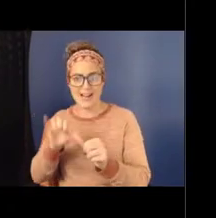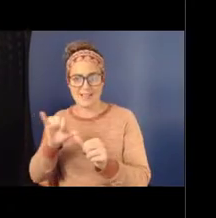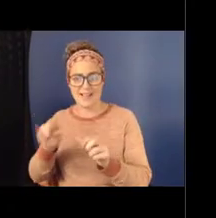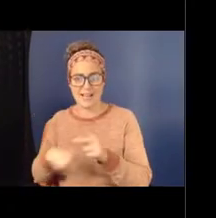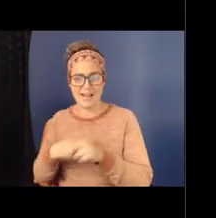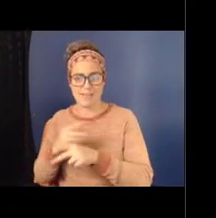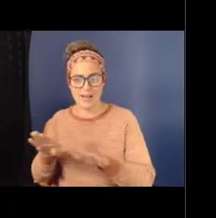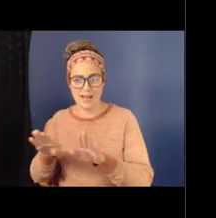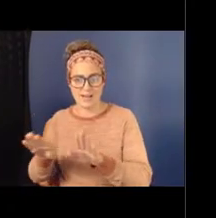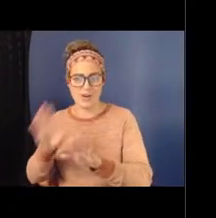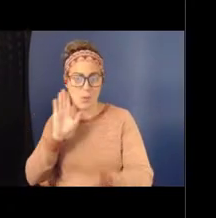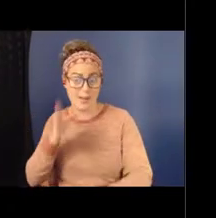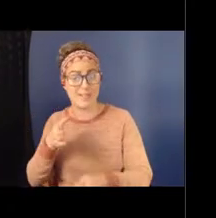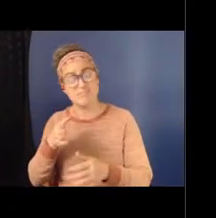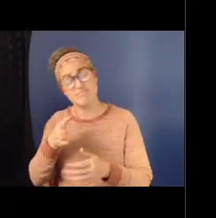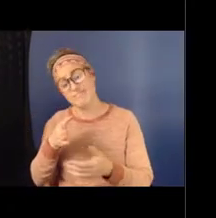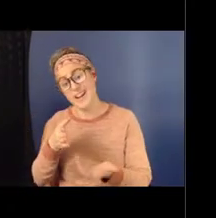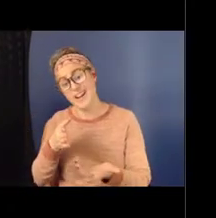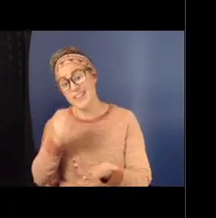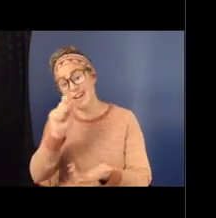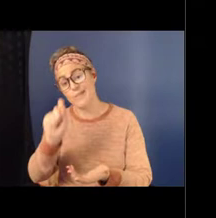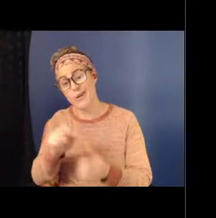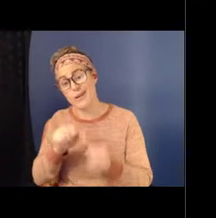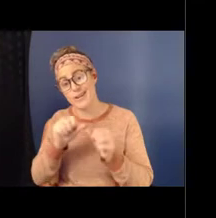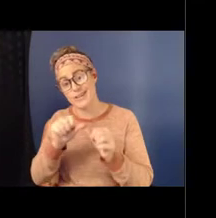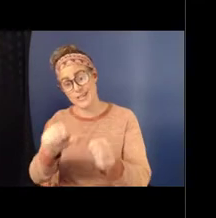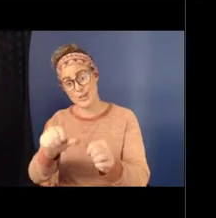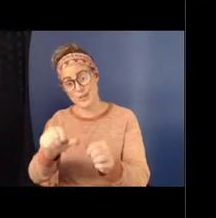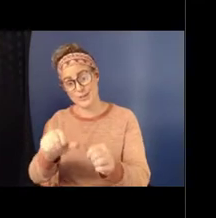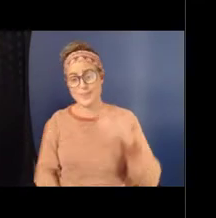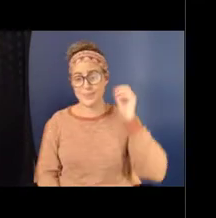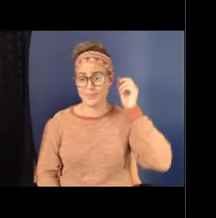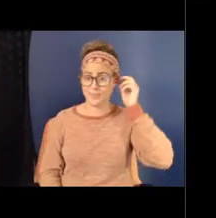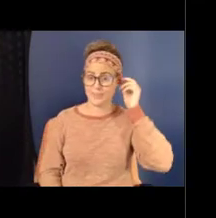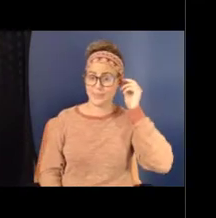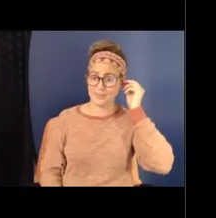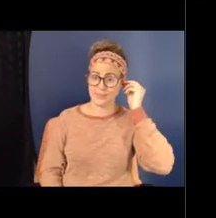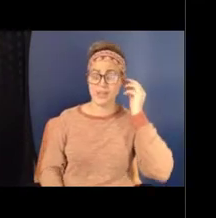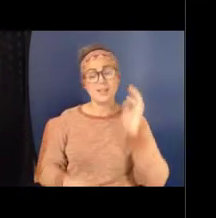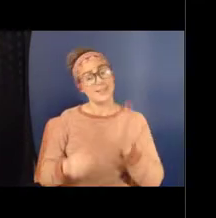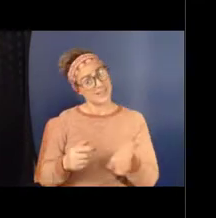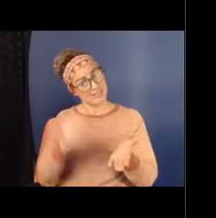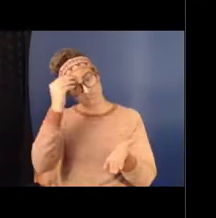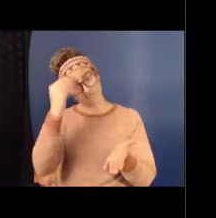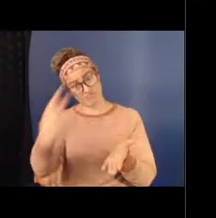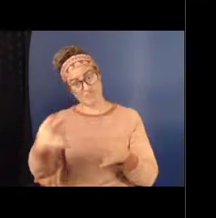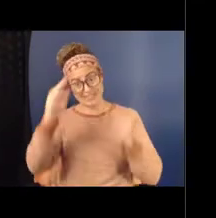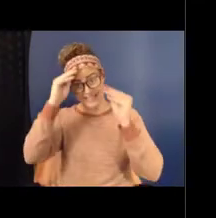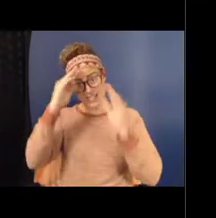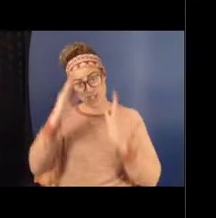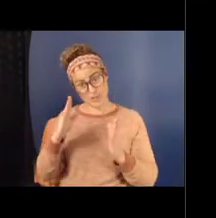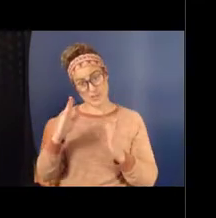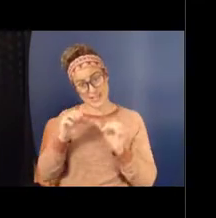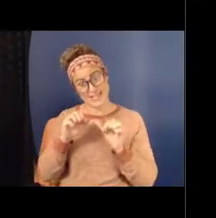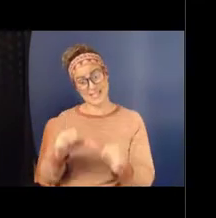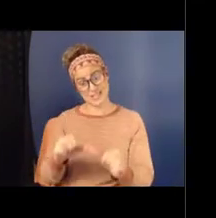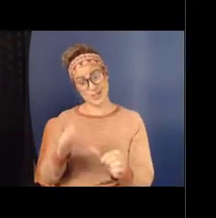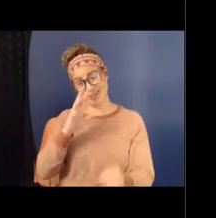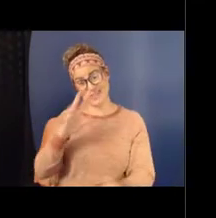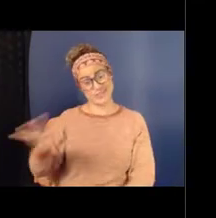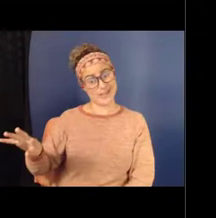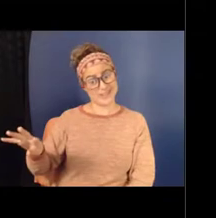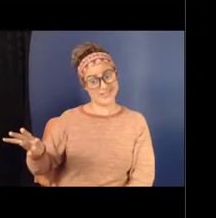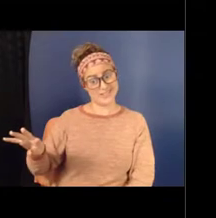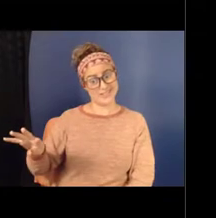one of the papers here, is that teachers continue to be quite dismissive about sexual harassment, and still a lot of victim blaming